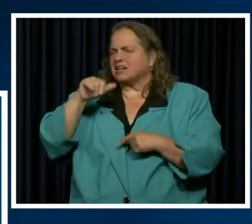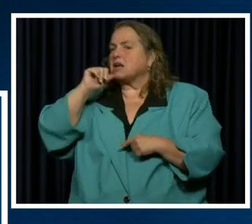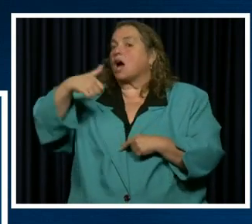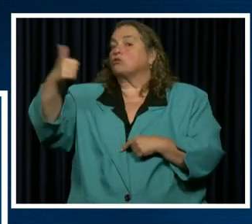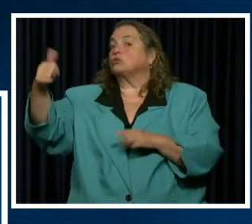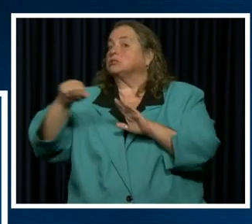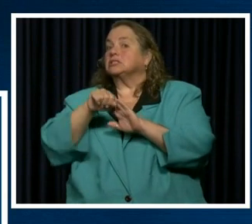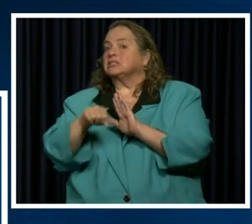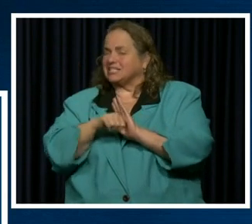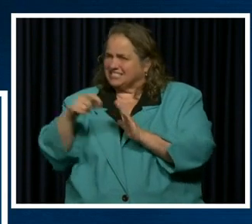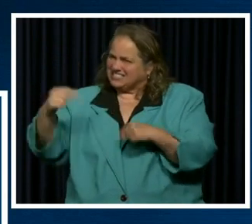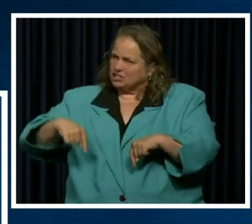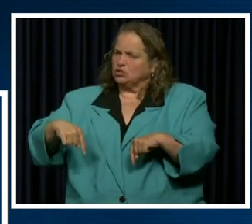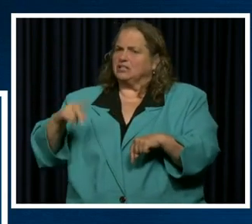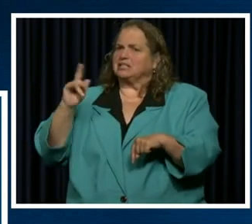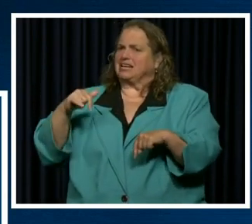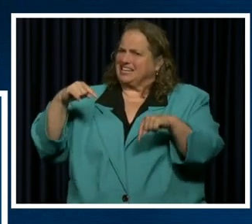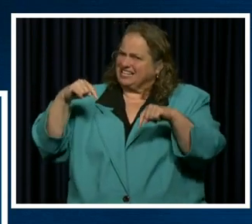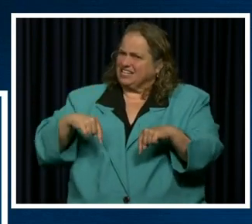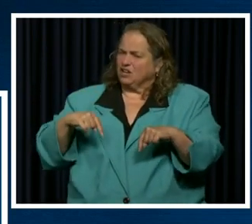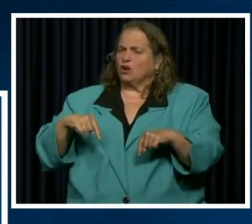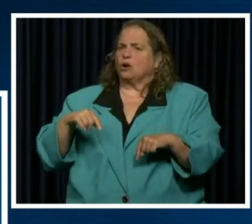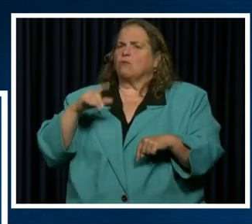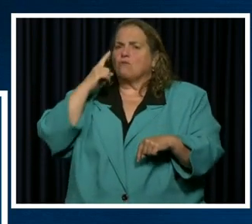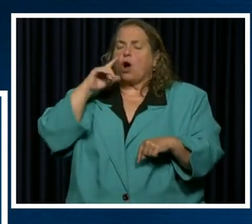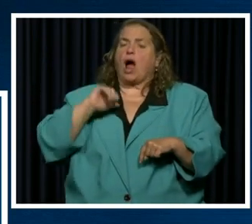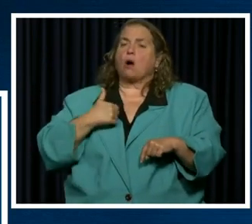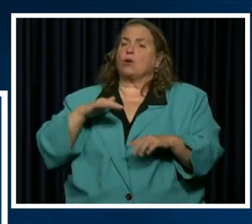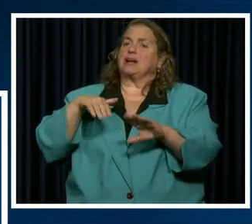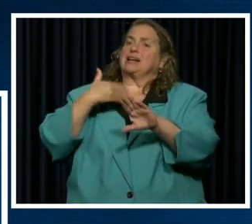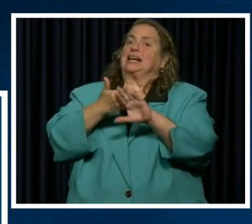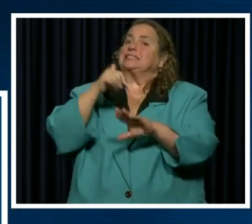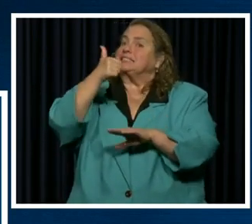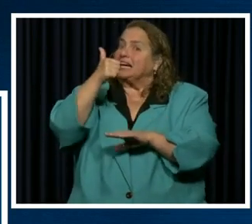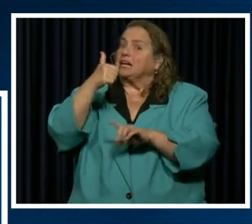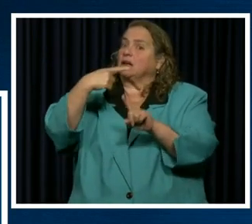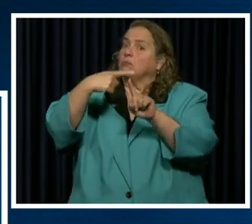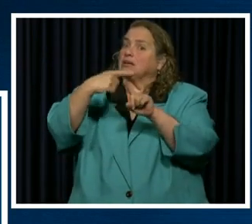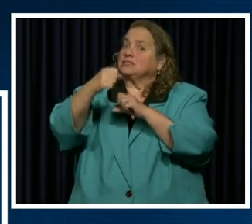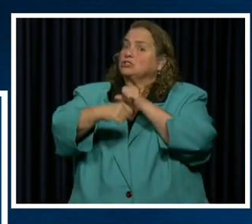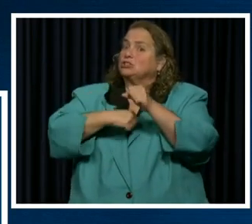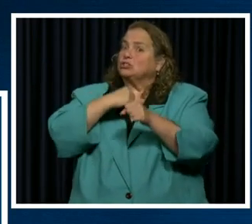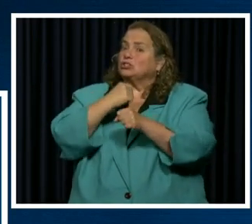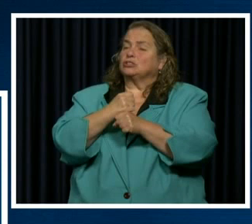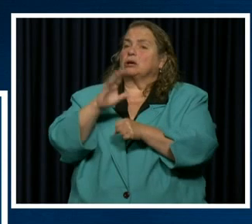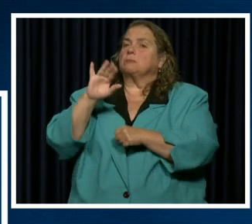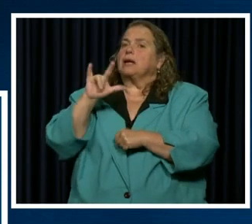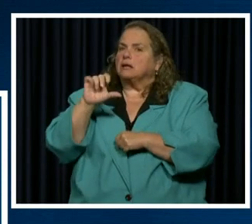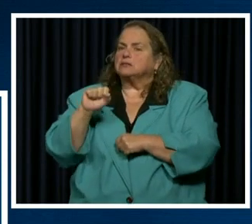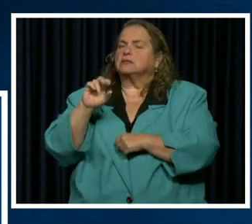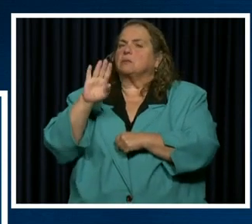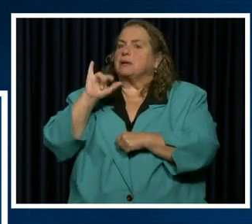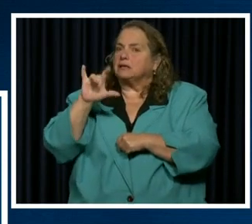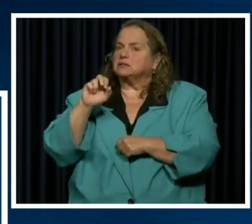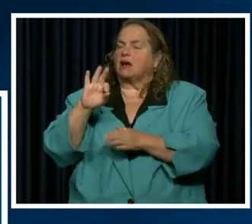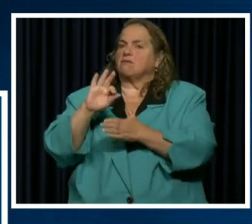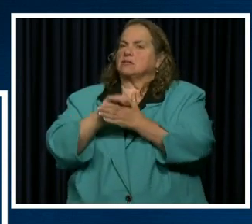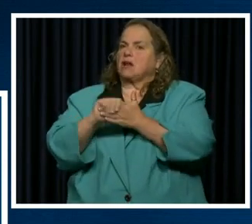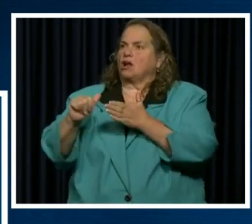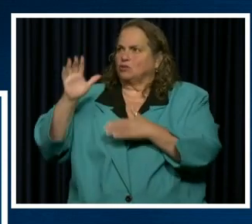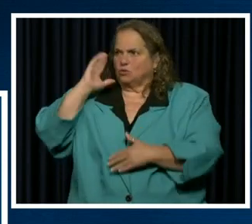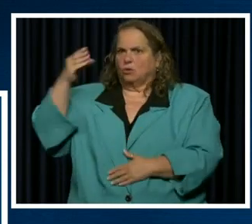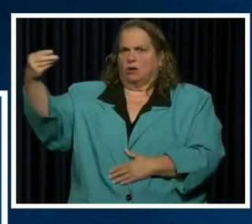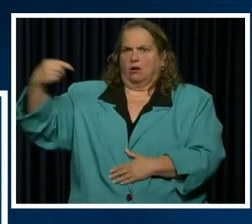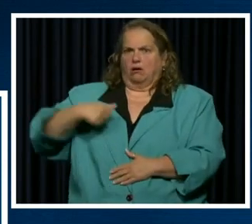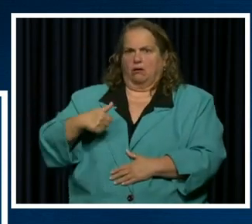important for our next 10 plus years, billions upon billions upon billions of dollars. Let's